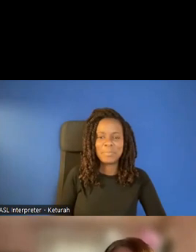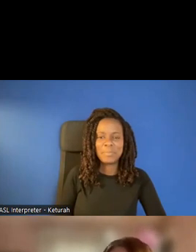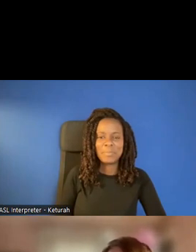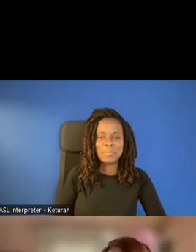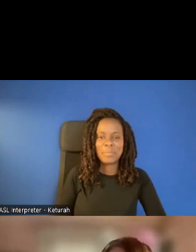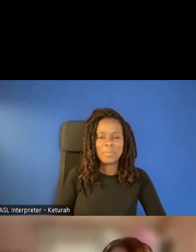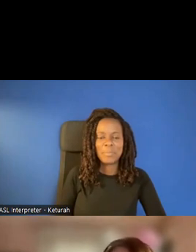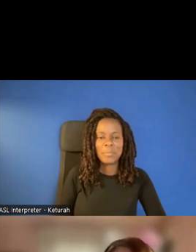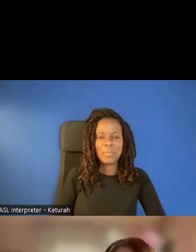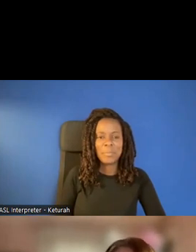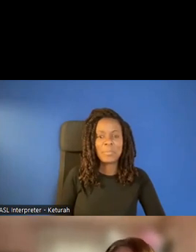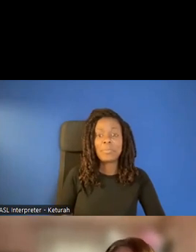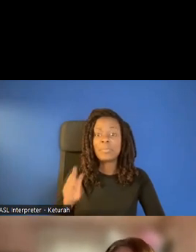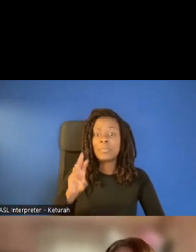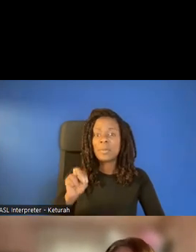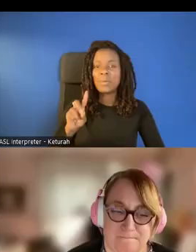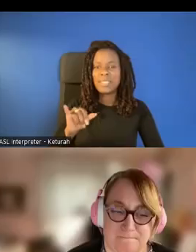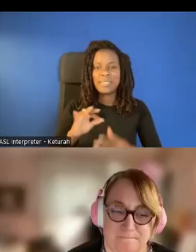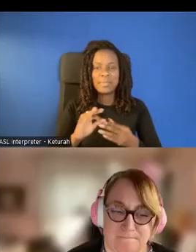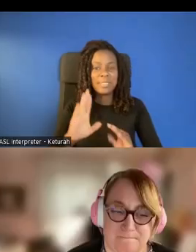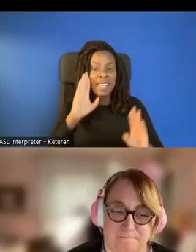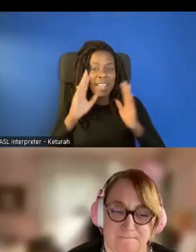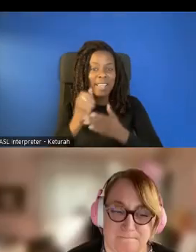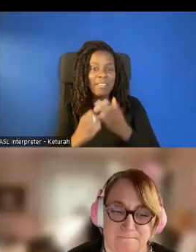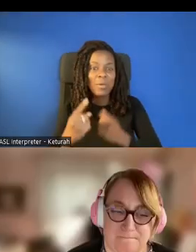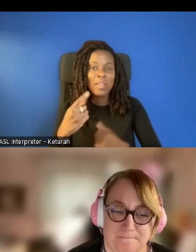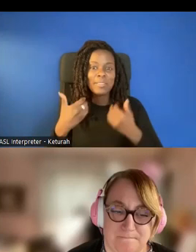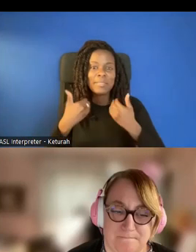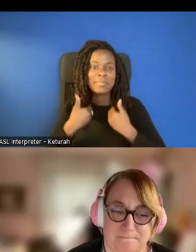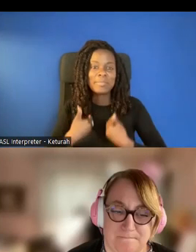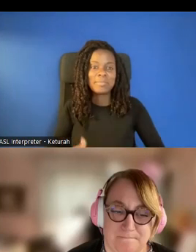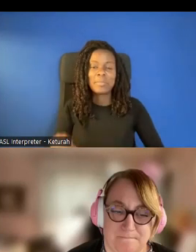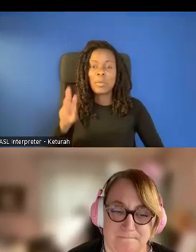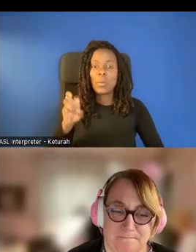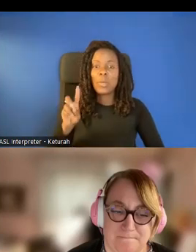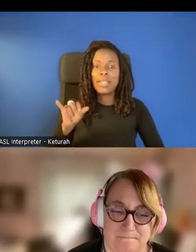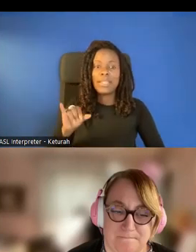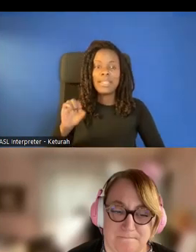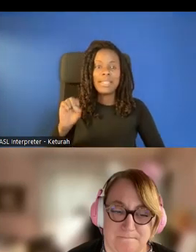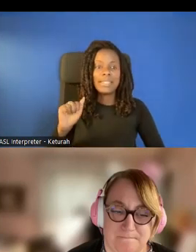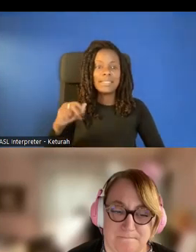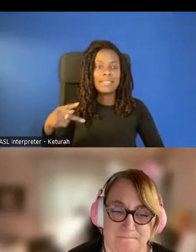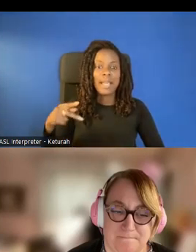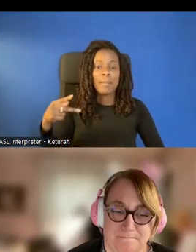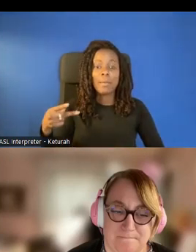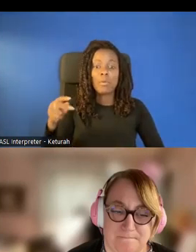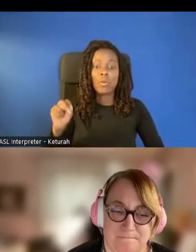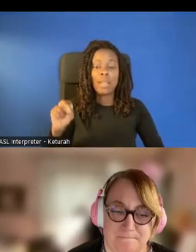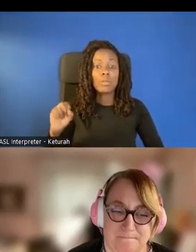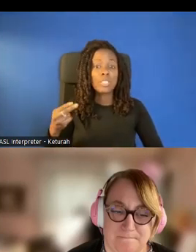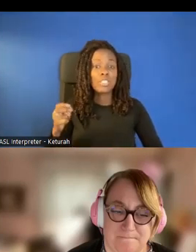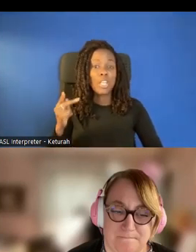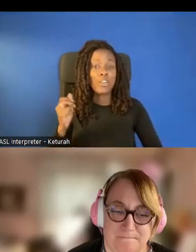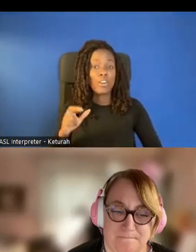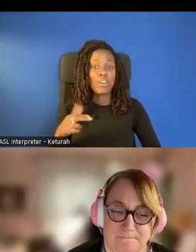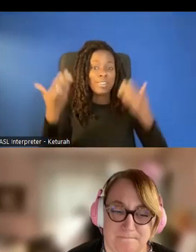Hi, everyone. My name is Wendy Sapp. My pronouns are she, her. I am a white woman with long gray hair that used to be